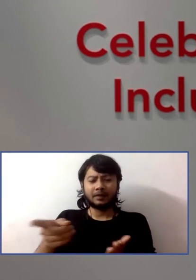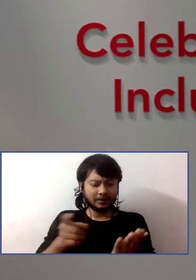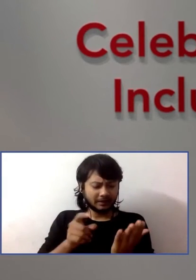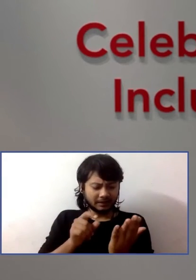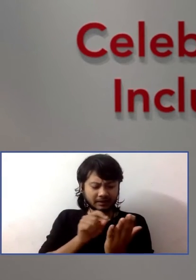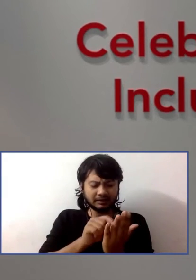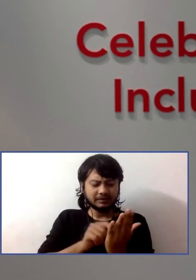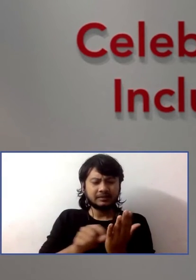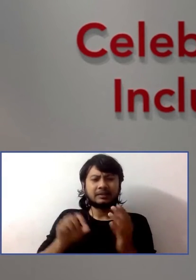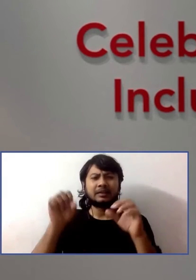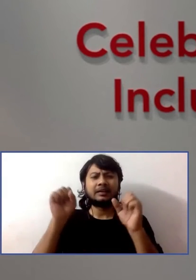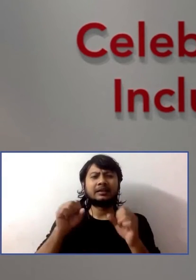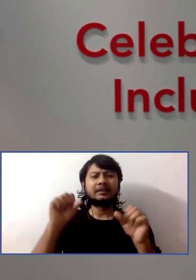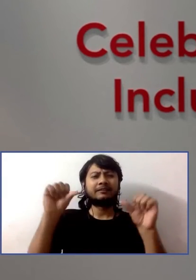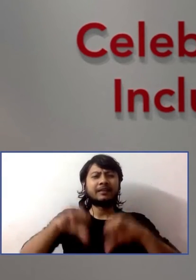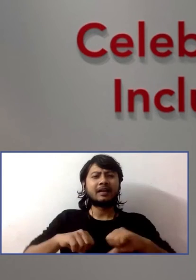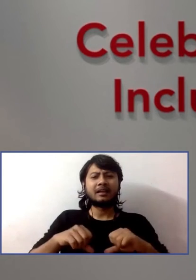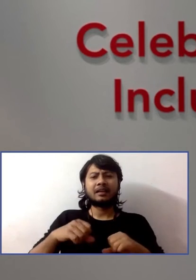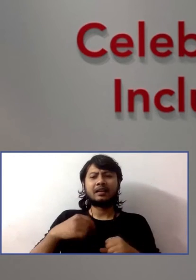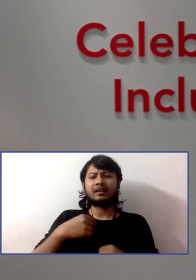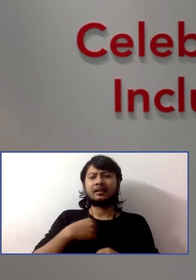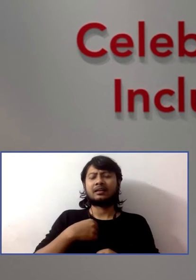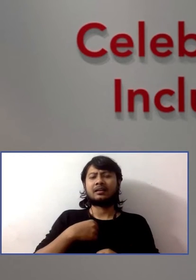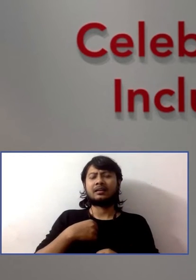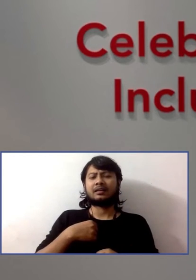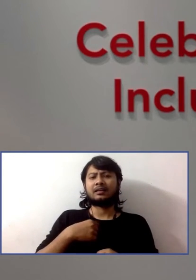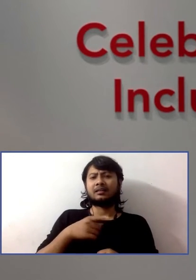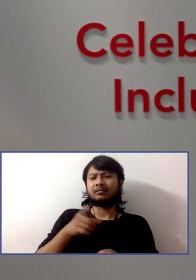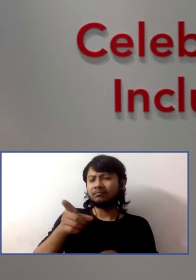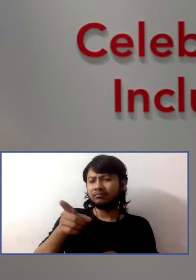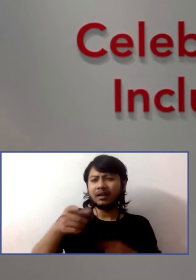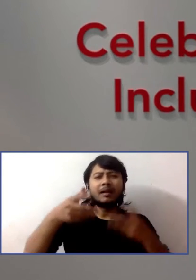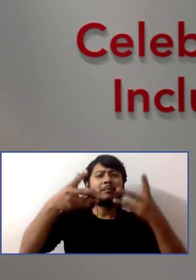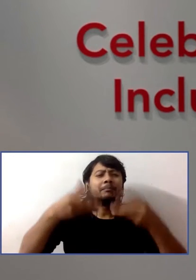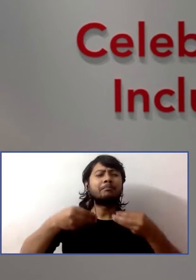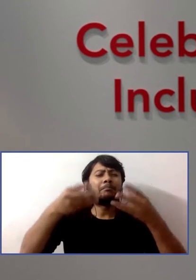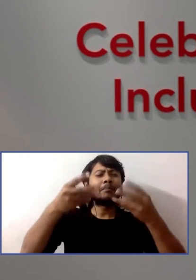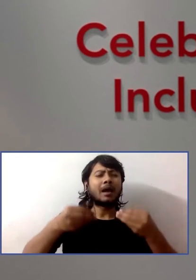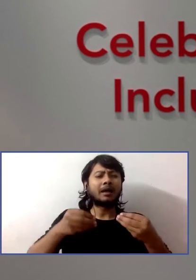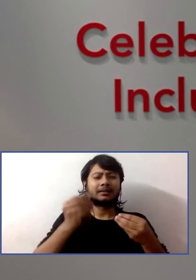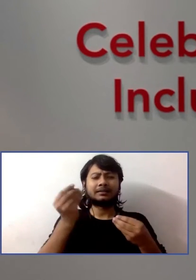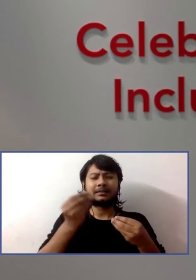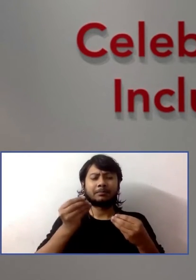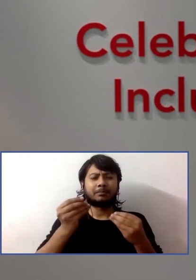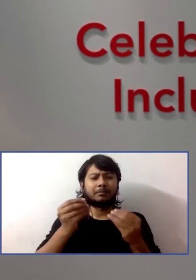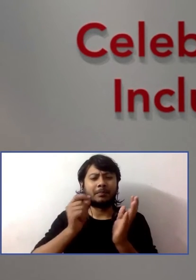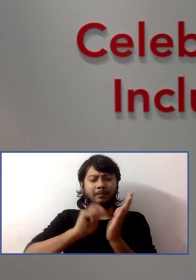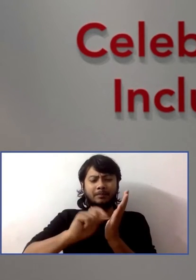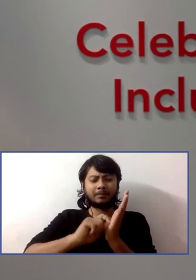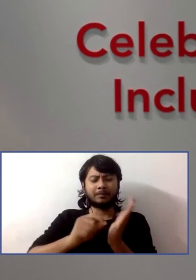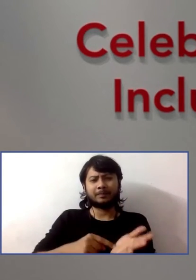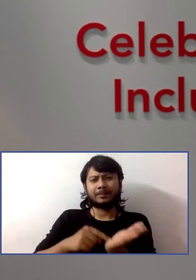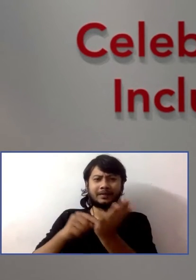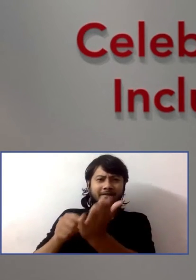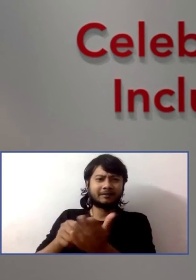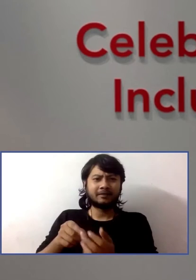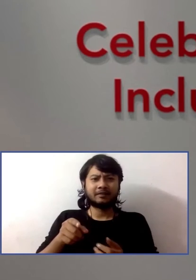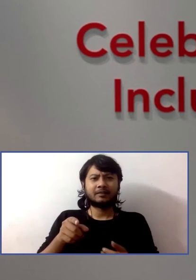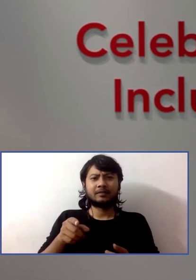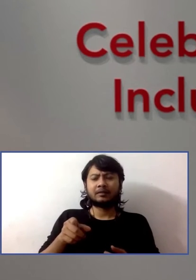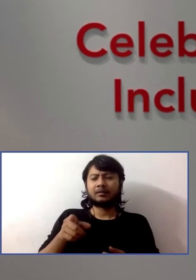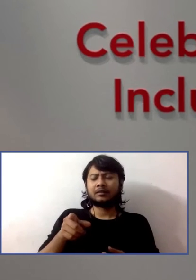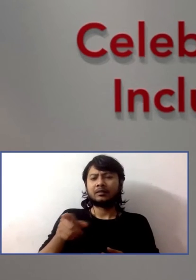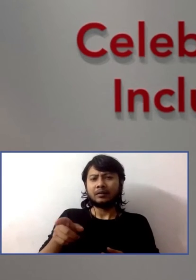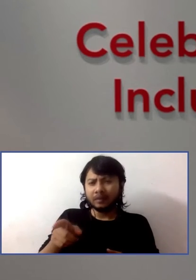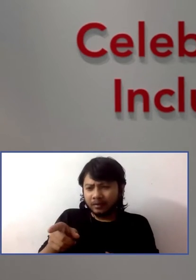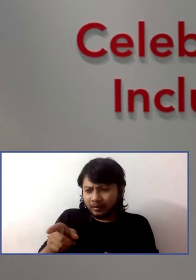interfering thoughts. I said, wow, if we could calm those thoughts down, then what do you think? He said, great. So, got a